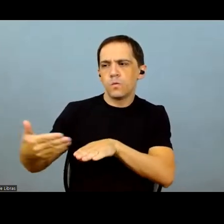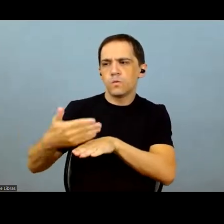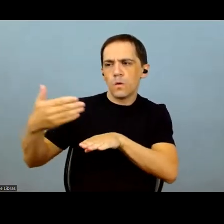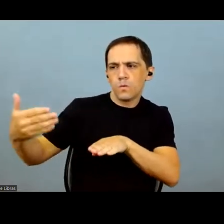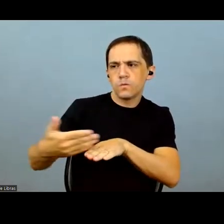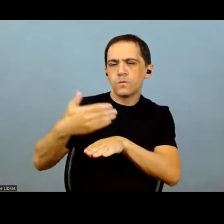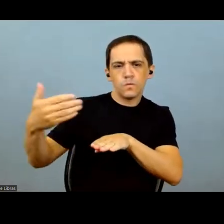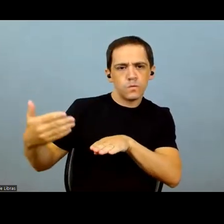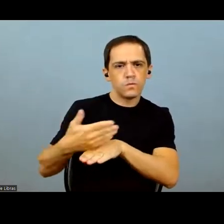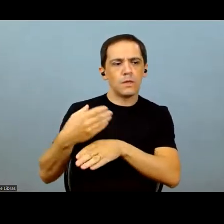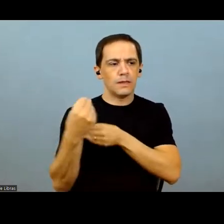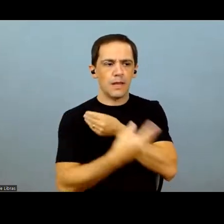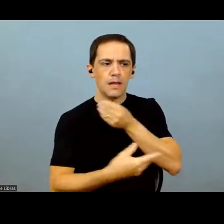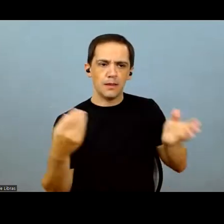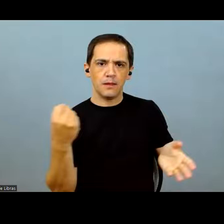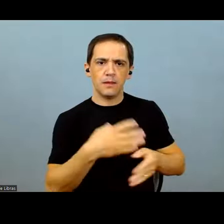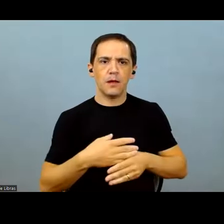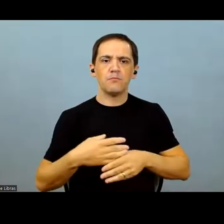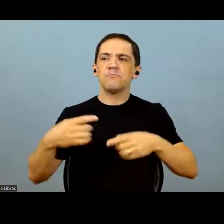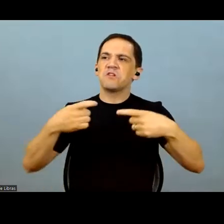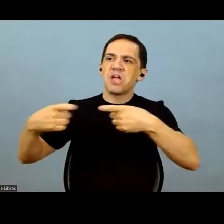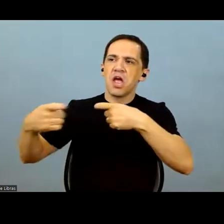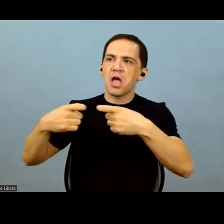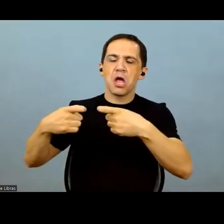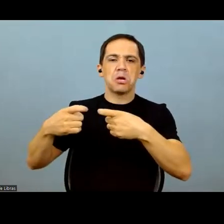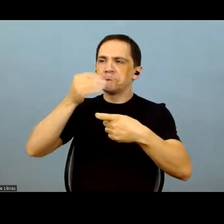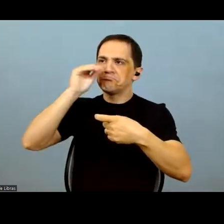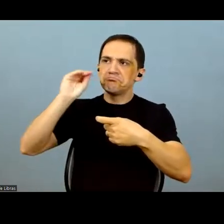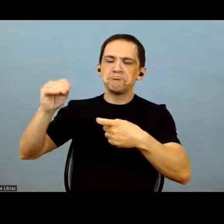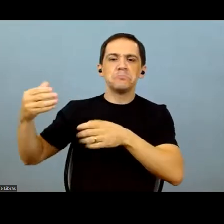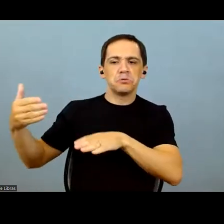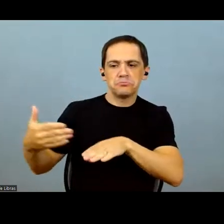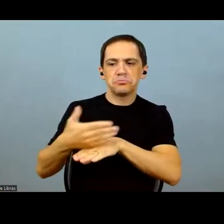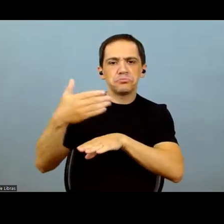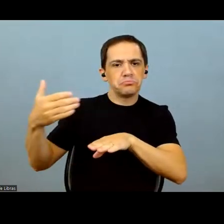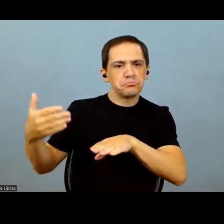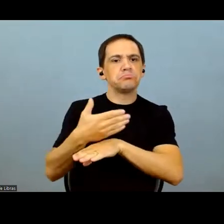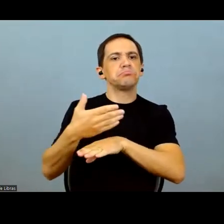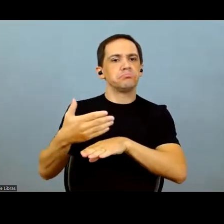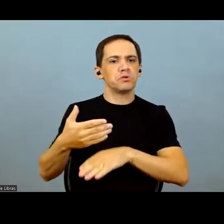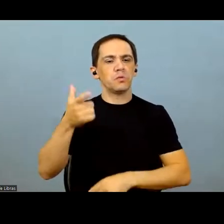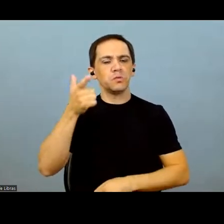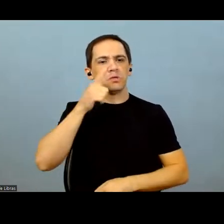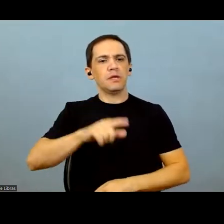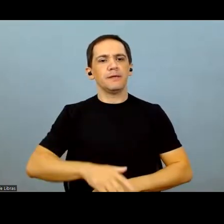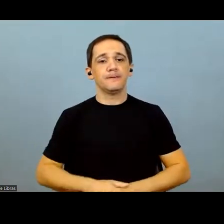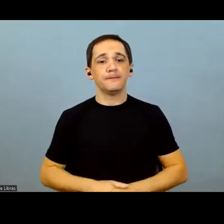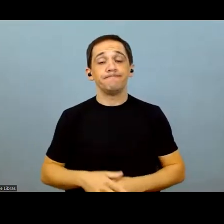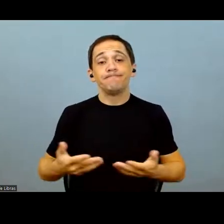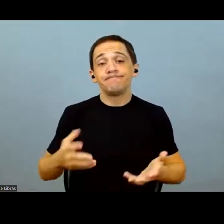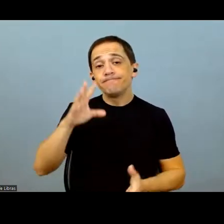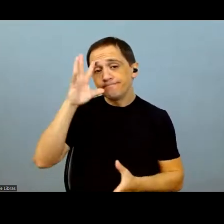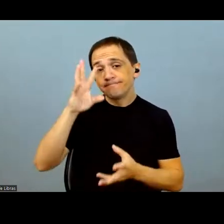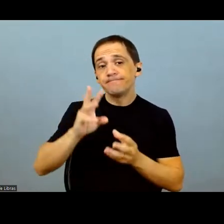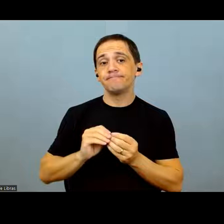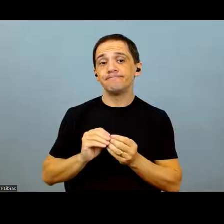are arriving in spite of the war. Russia is shipping fertilizers.